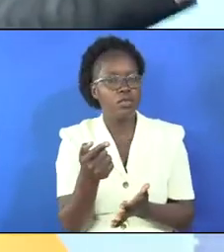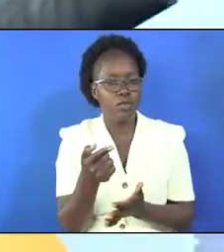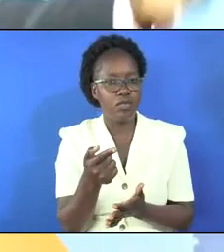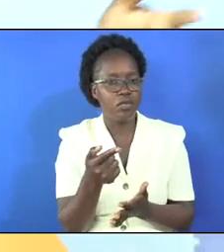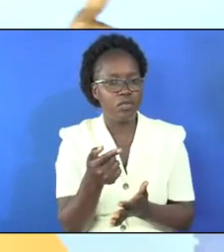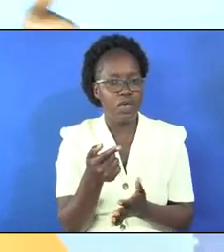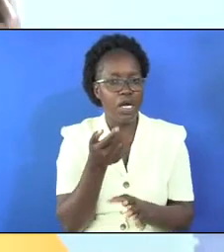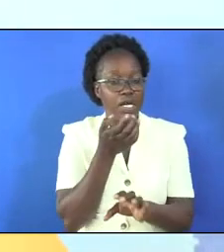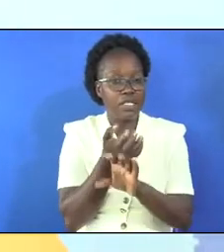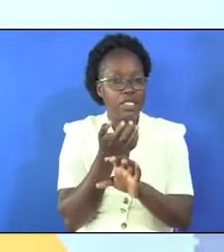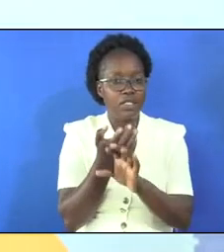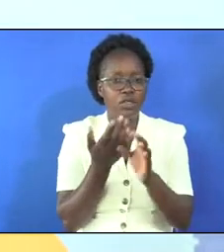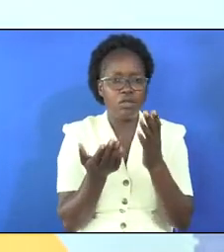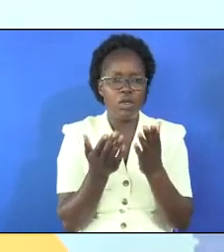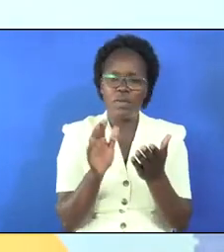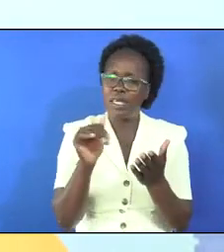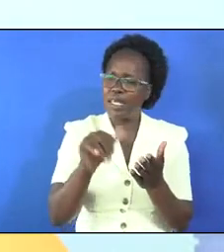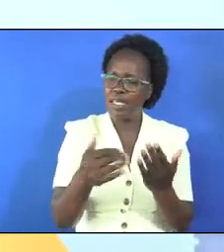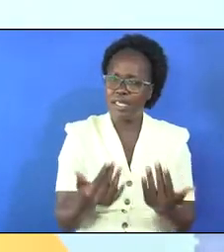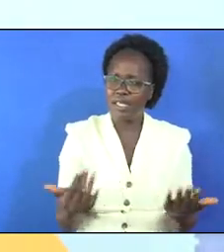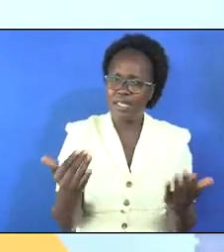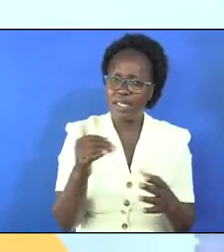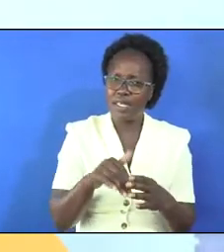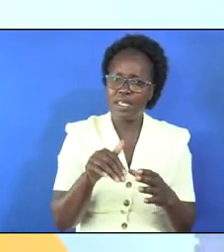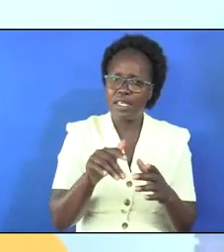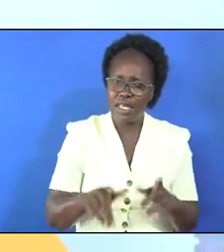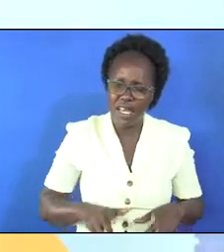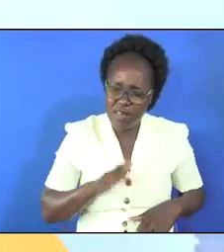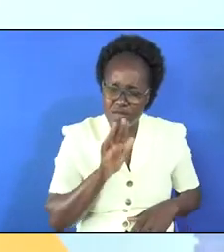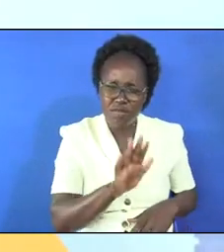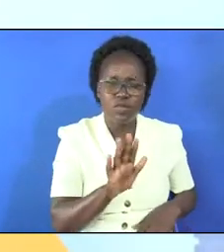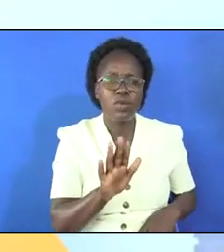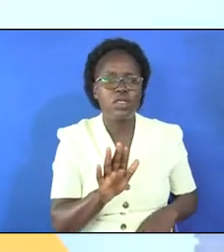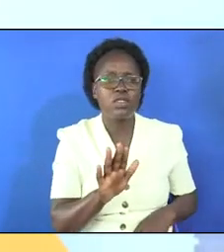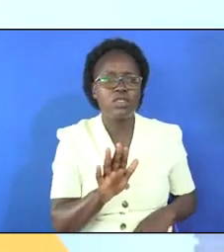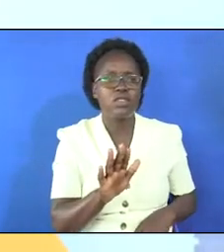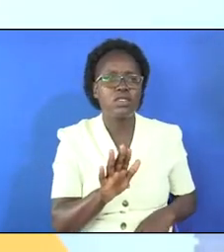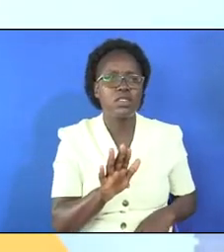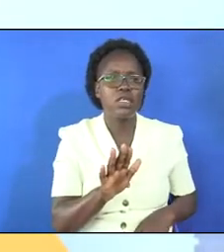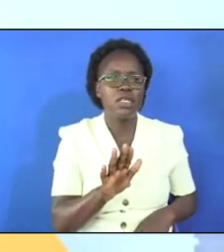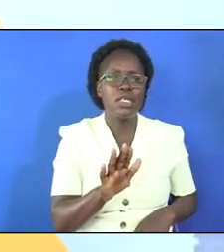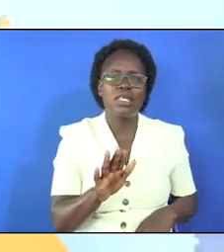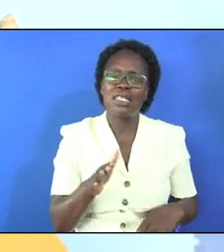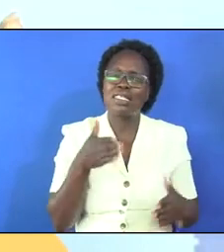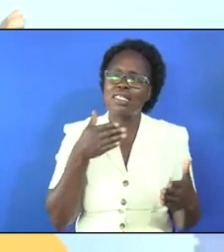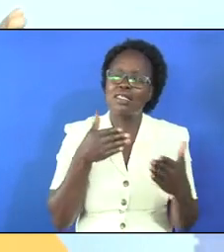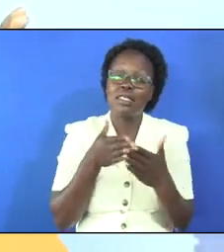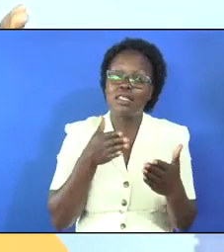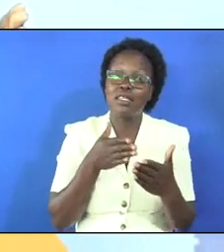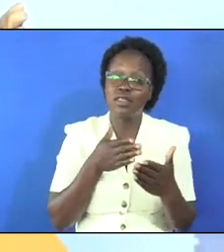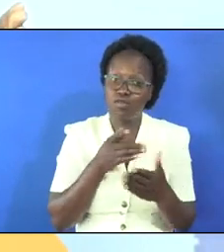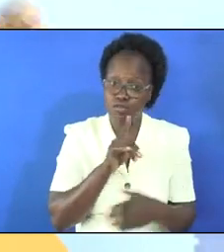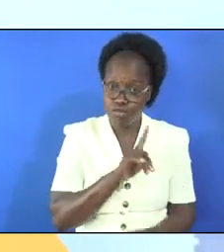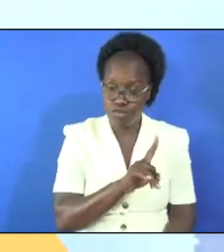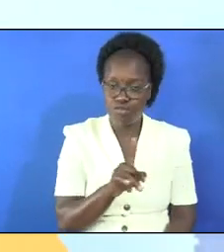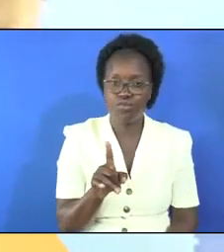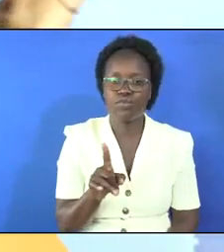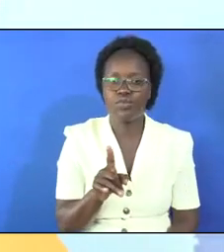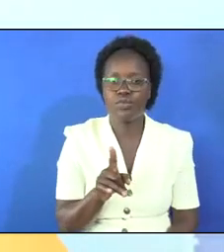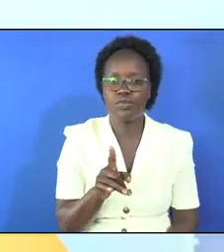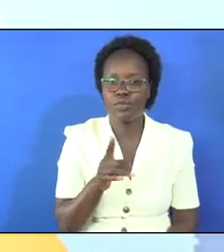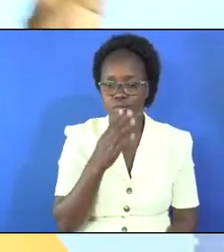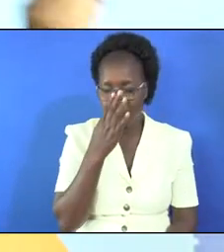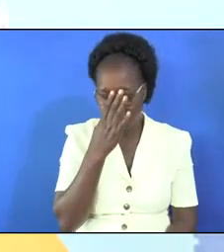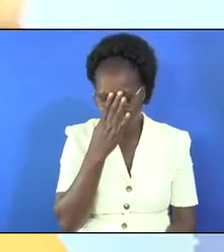the stone may be anything in your life that is hindering the